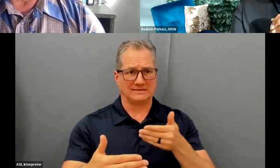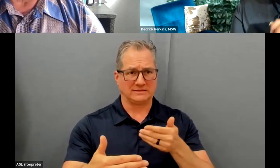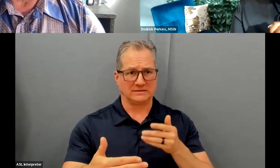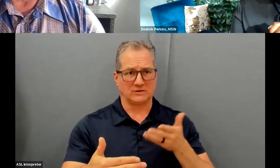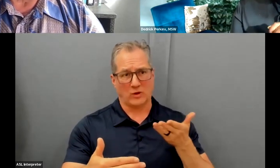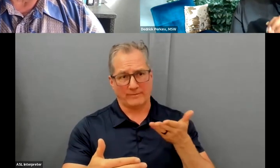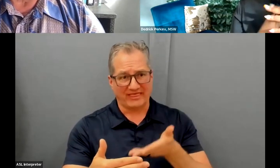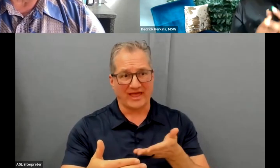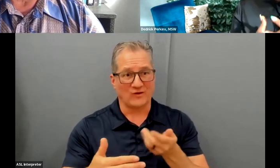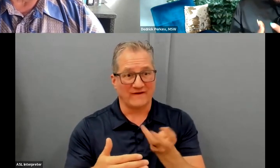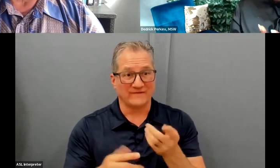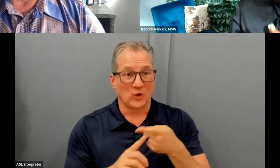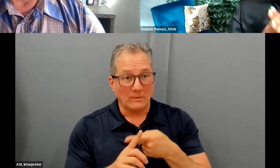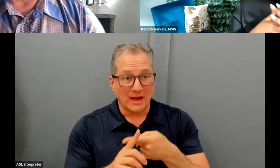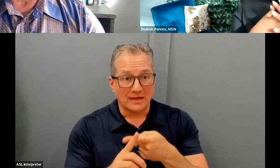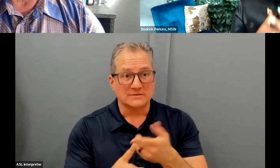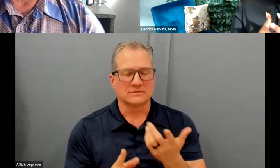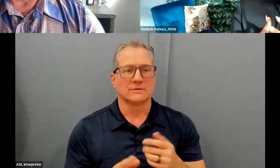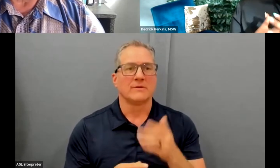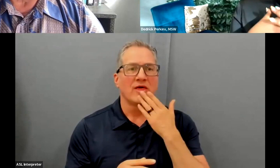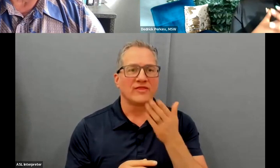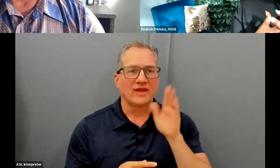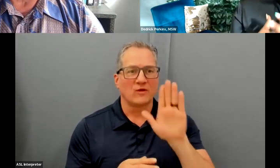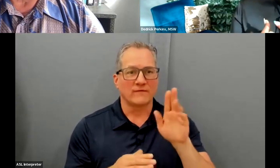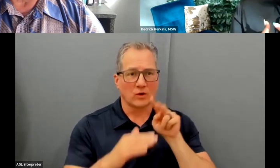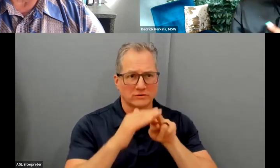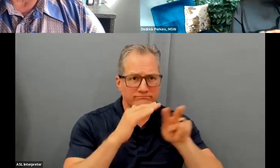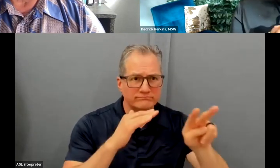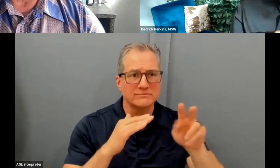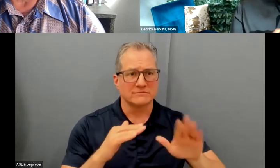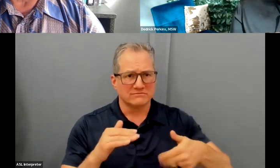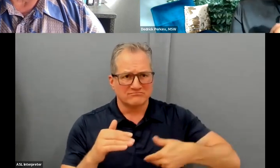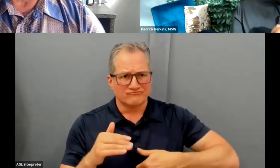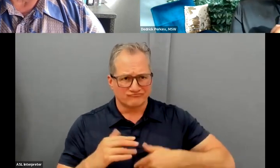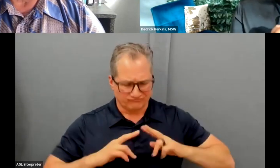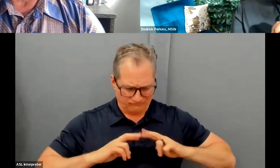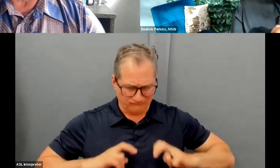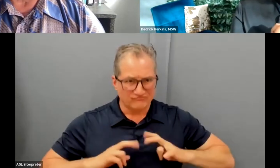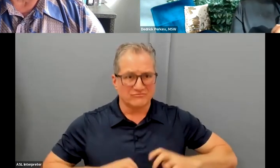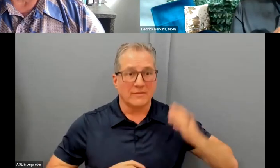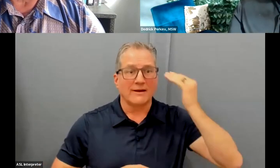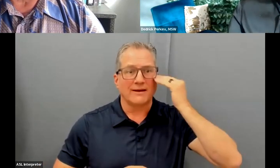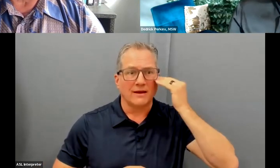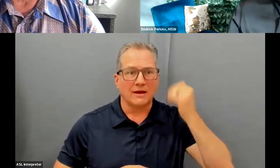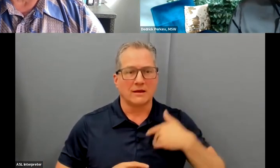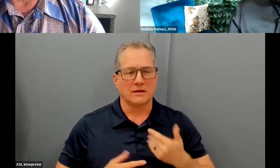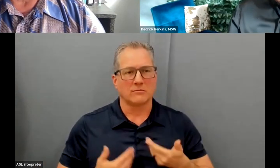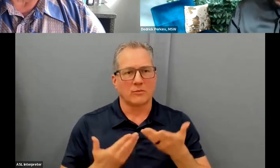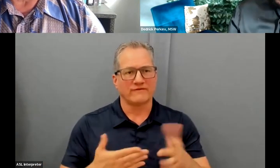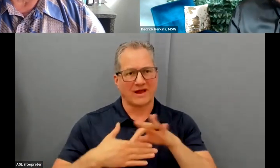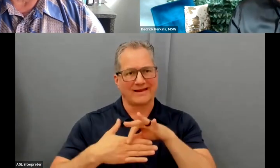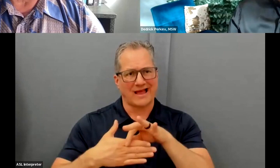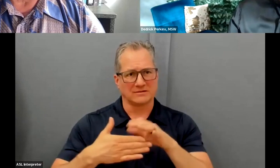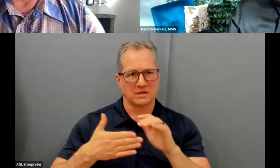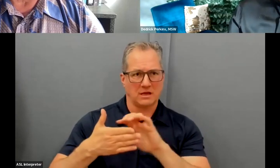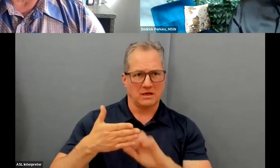And so, thank you for your insight and your knowledge and your expertise in providing this content so that